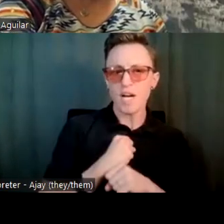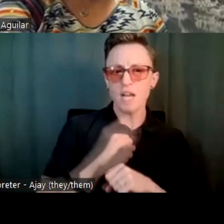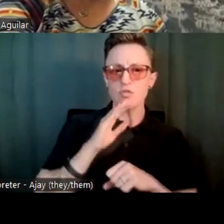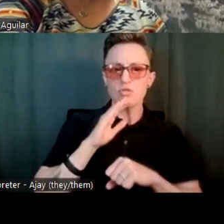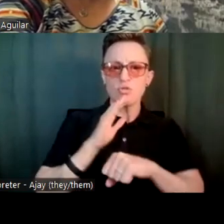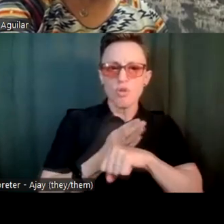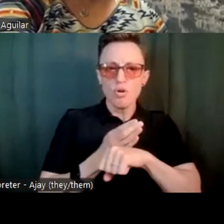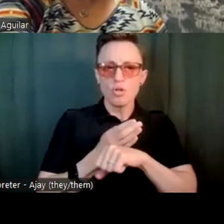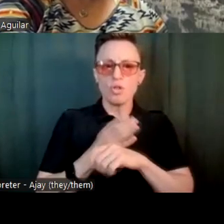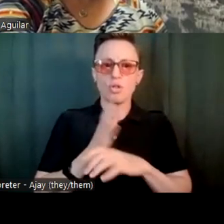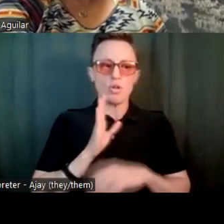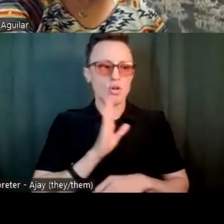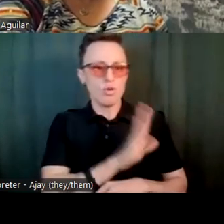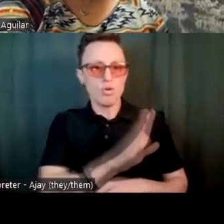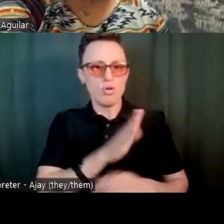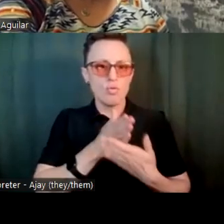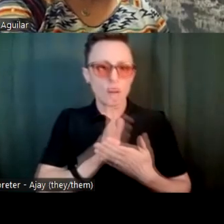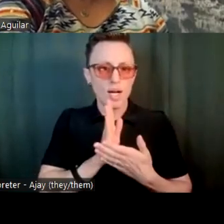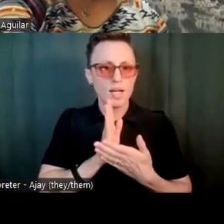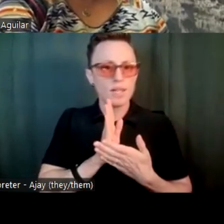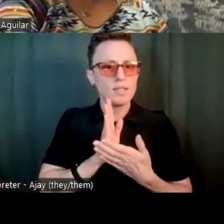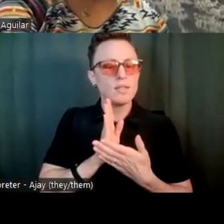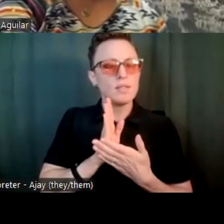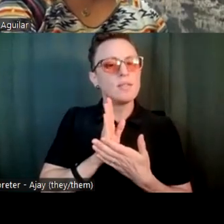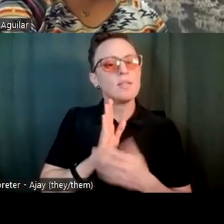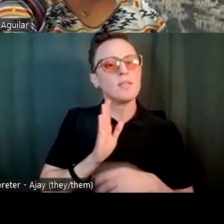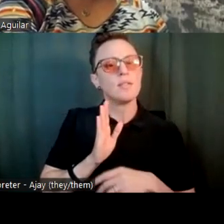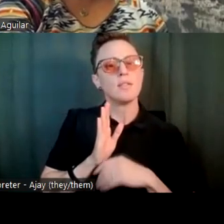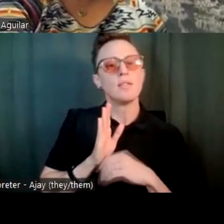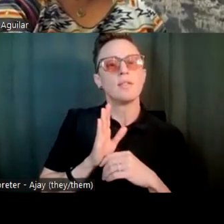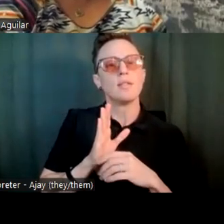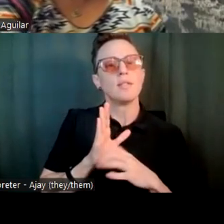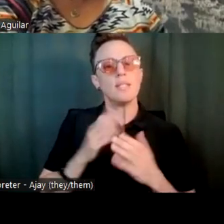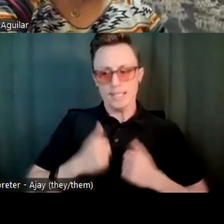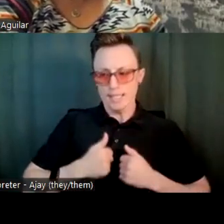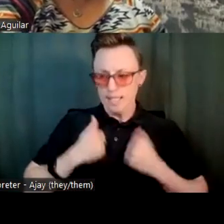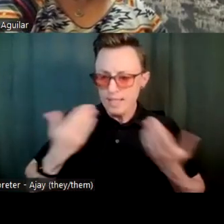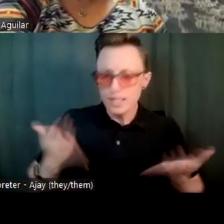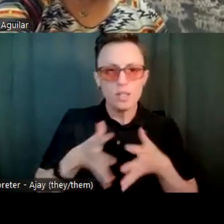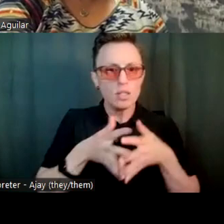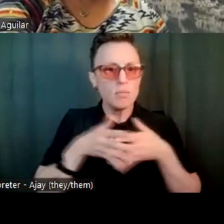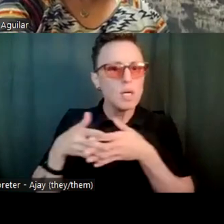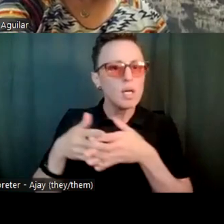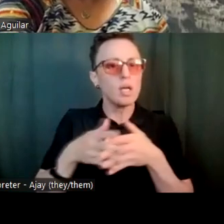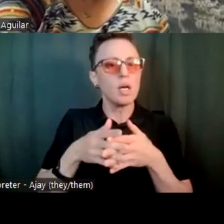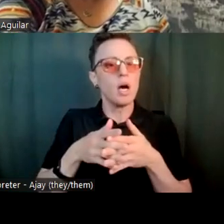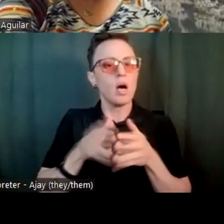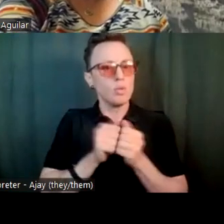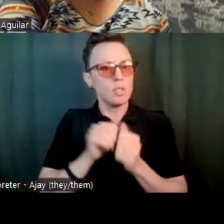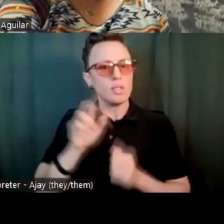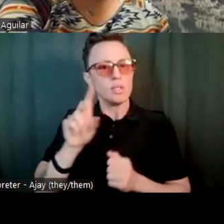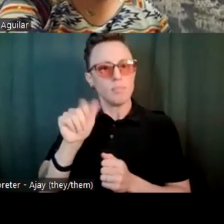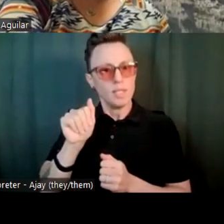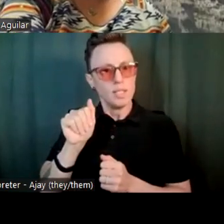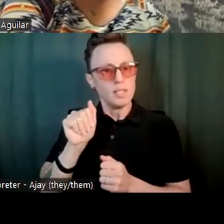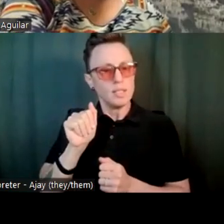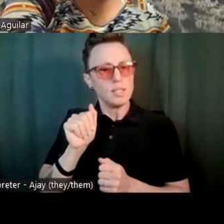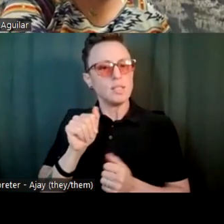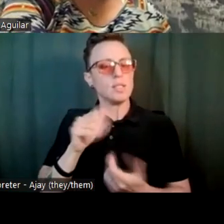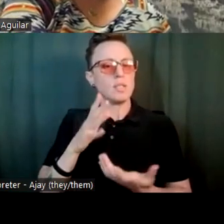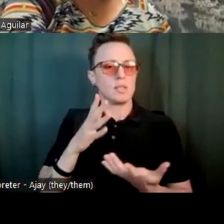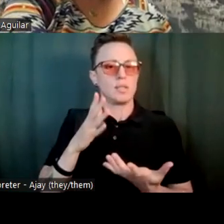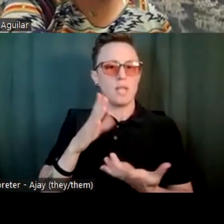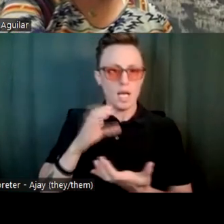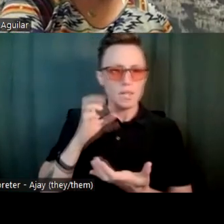the rights that she has as a person living in the United States with disabilities. And we were able to get her approval to